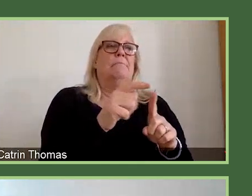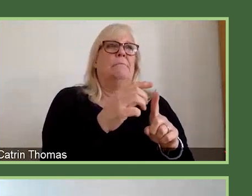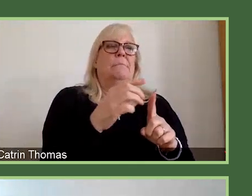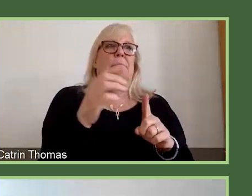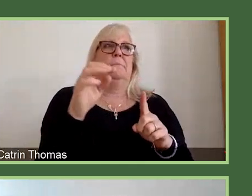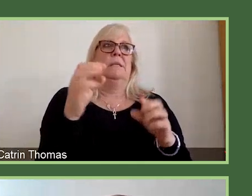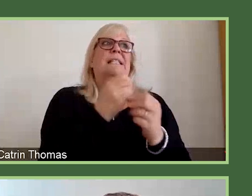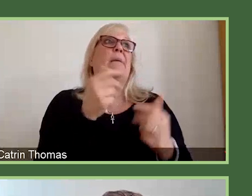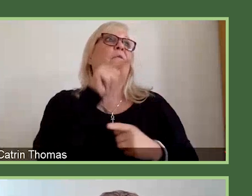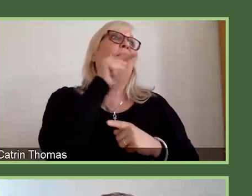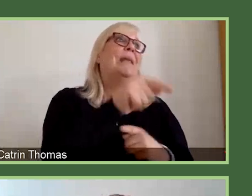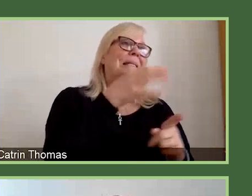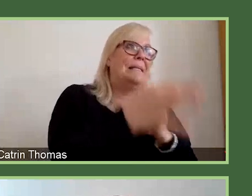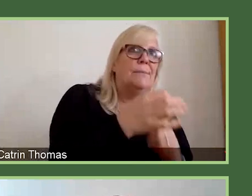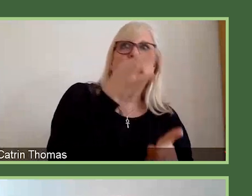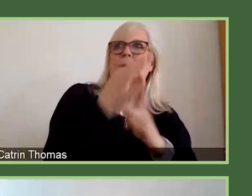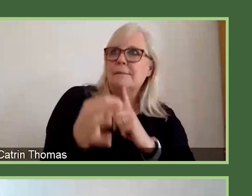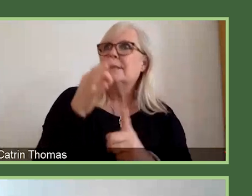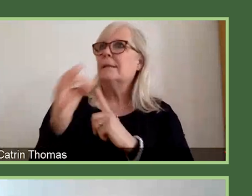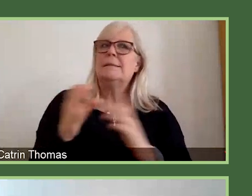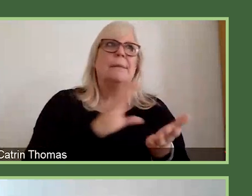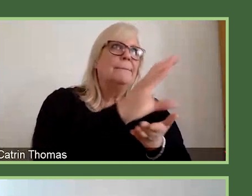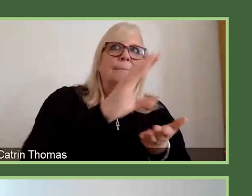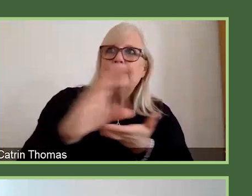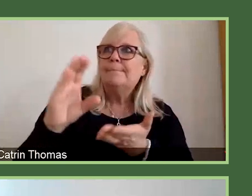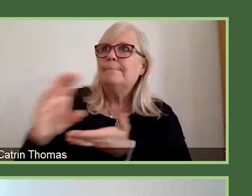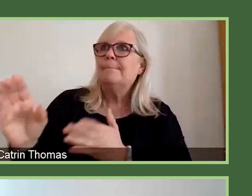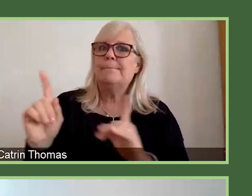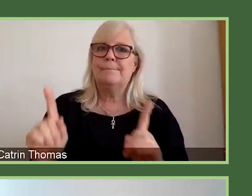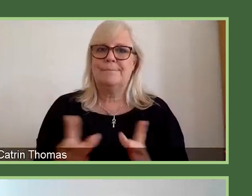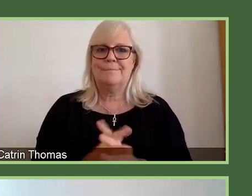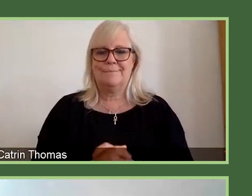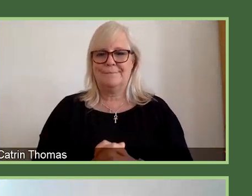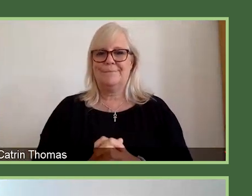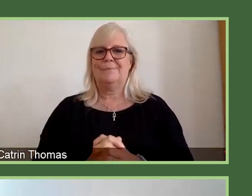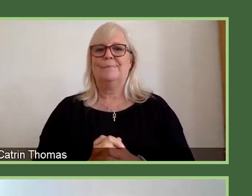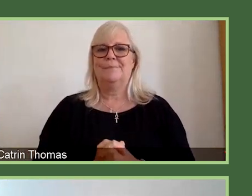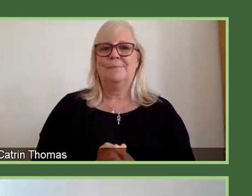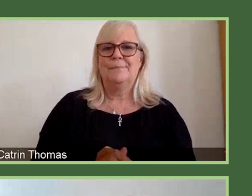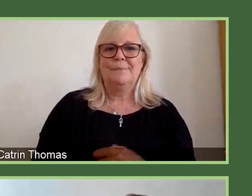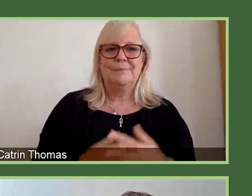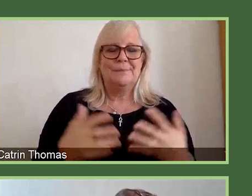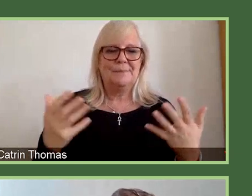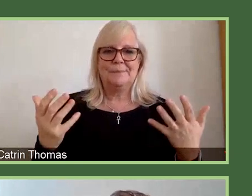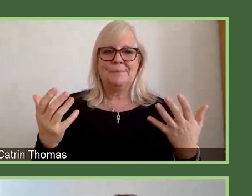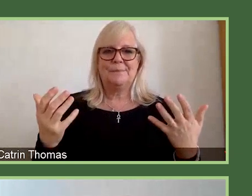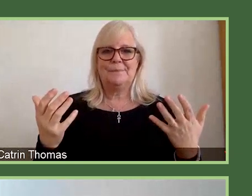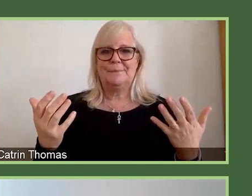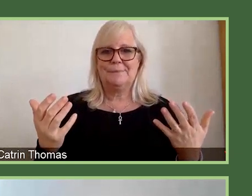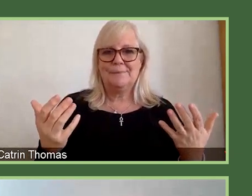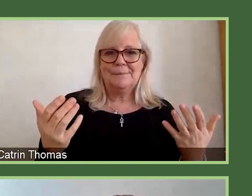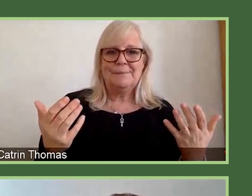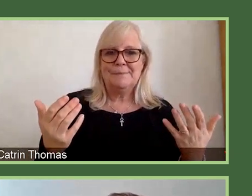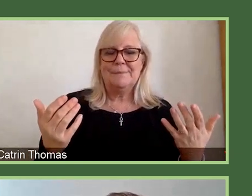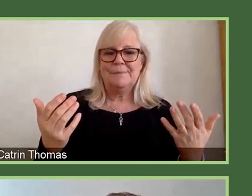will depend very much on the number and quality of the grant application that come in through the door and the size of the